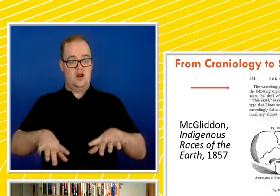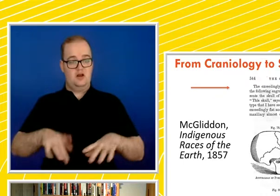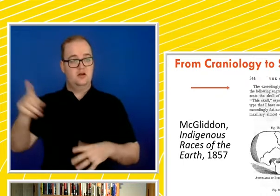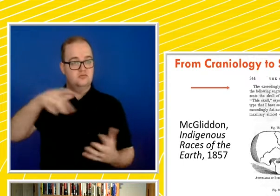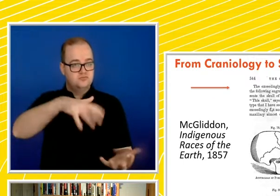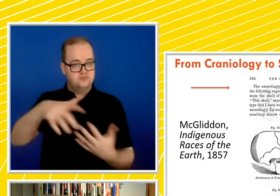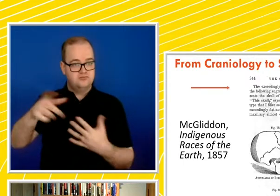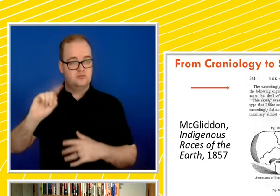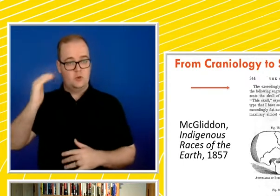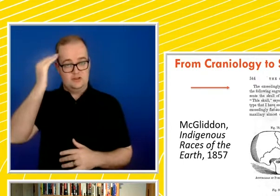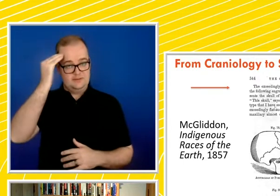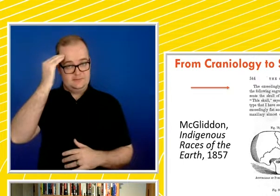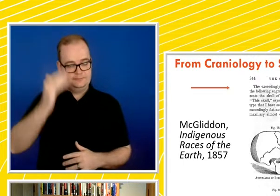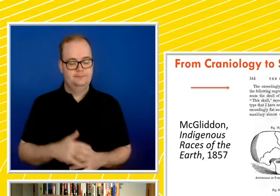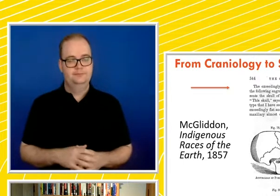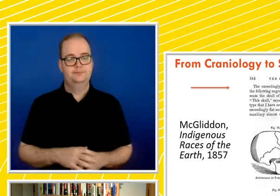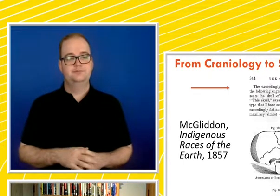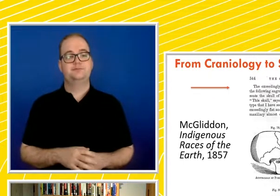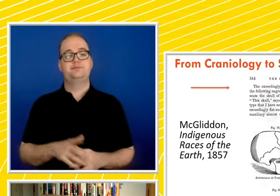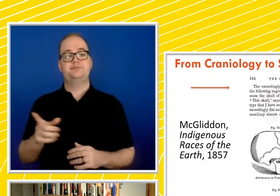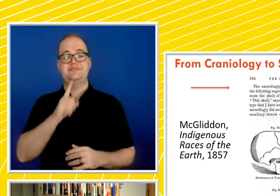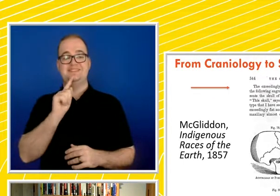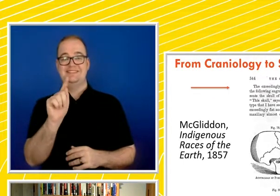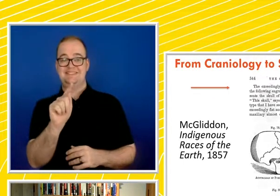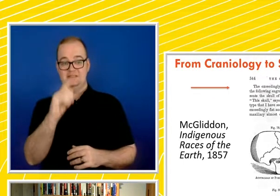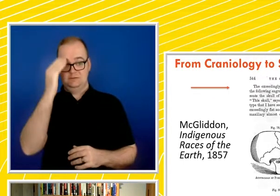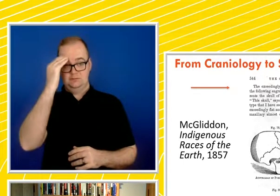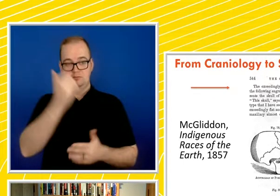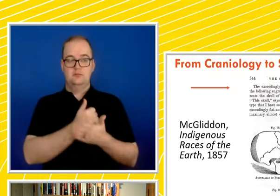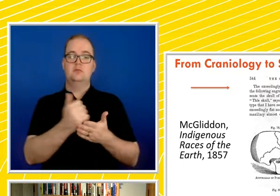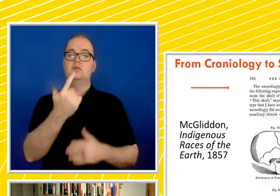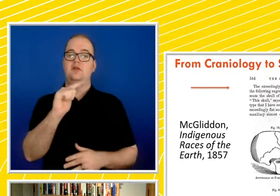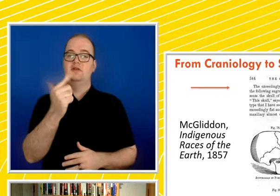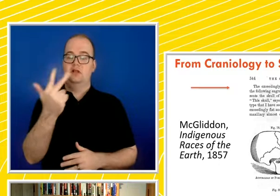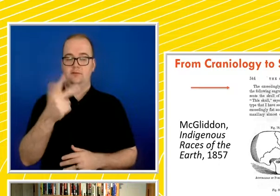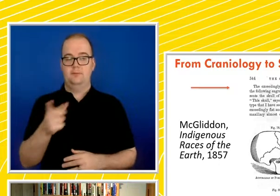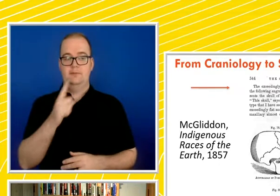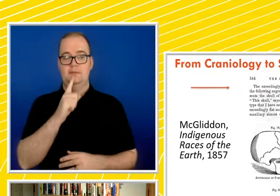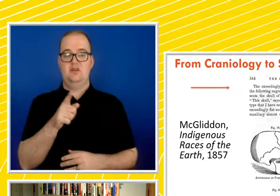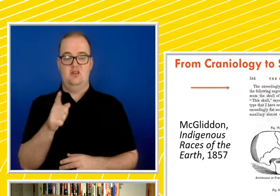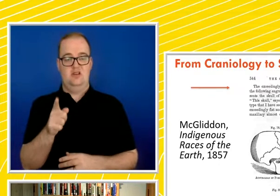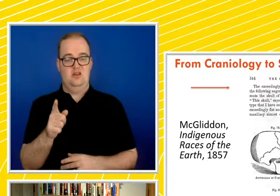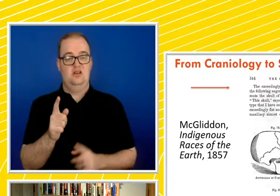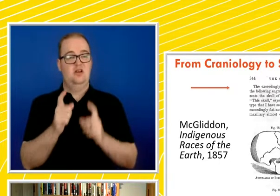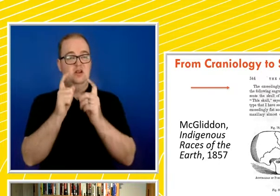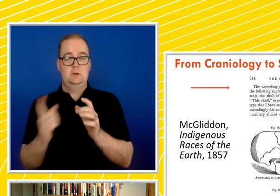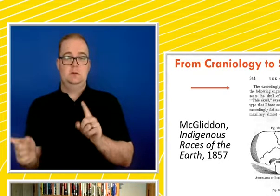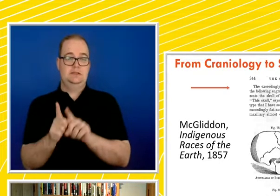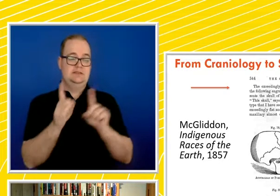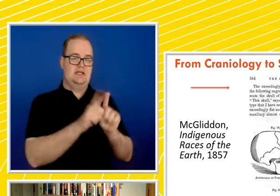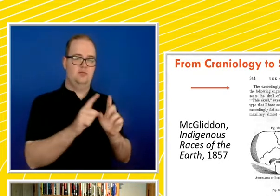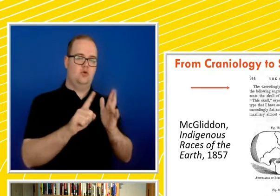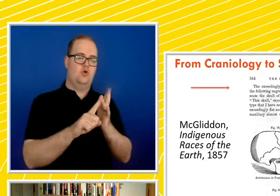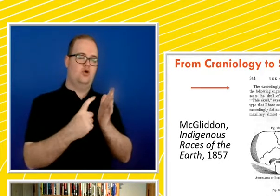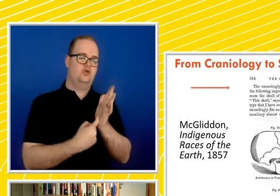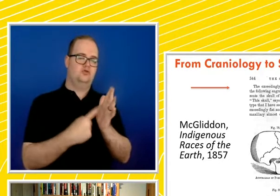says here, this skull, item 78, is the nearest approach to the orangutan type that I have seen. It is